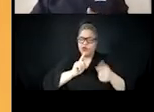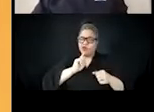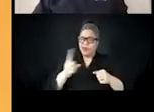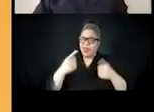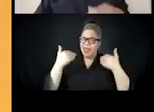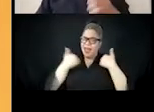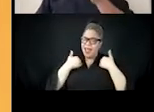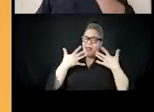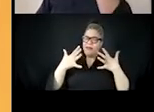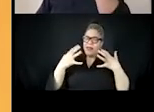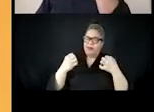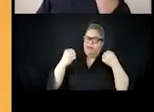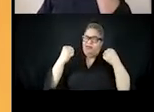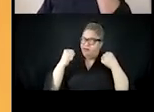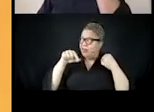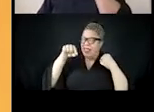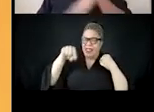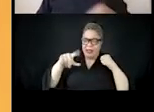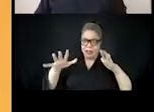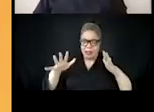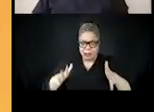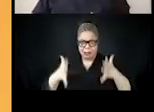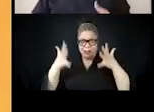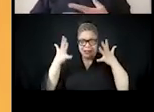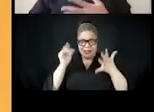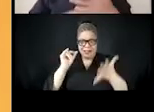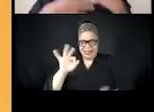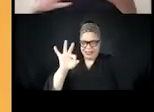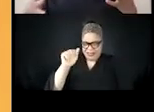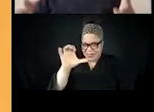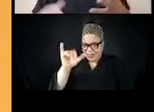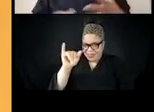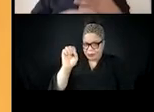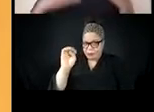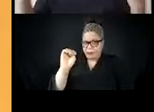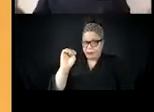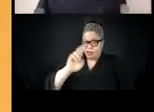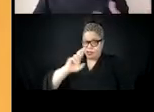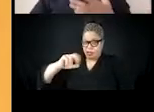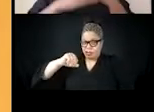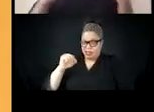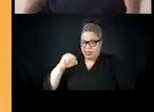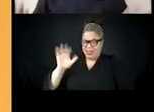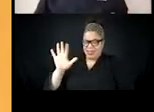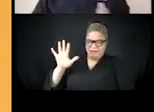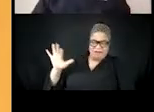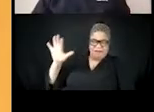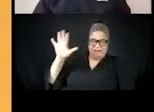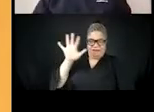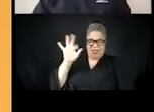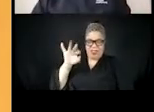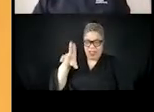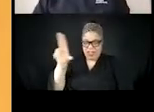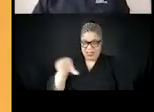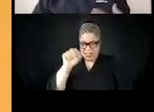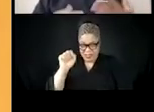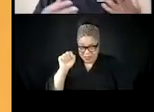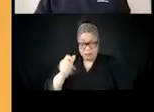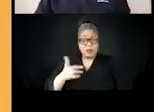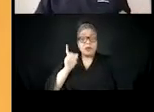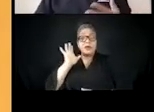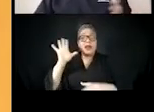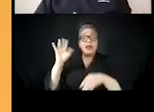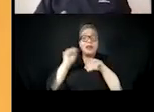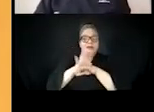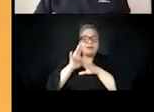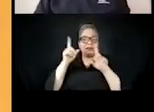black and brown communities. Um, and I, I think that I, you know, it's our analysis at media justice that due